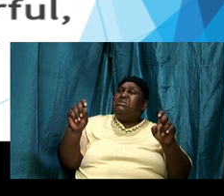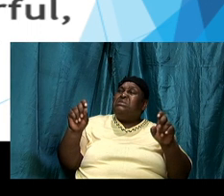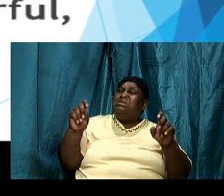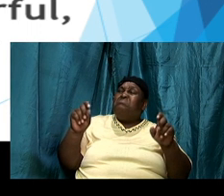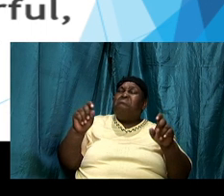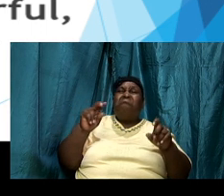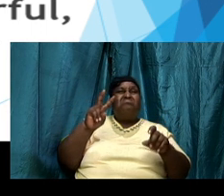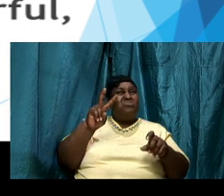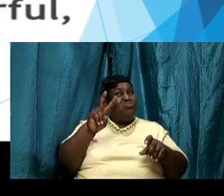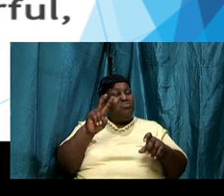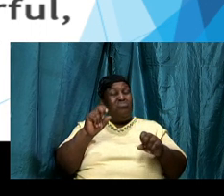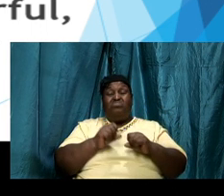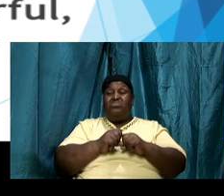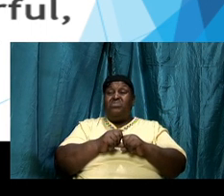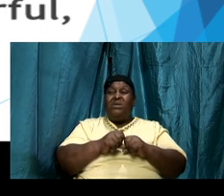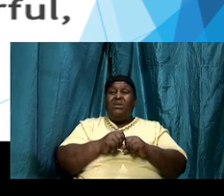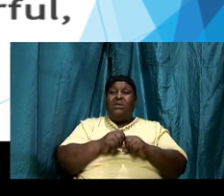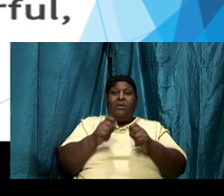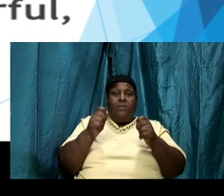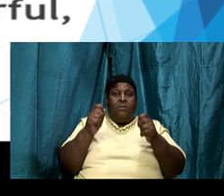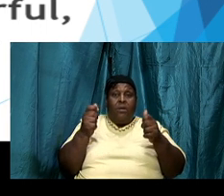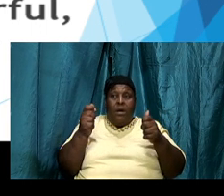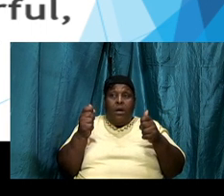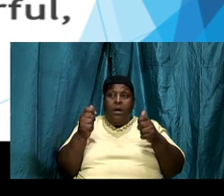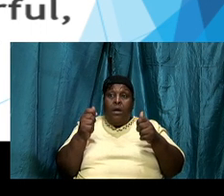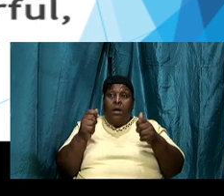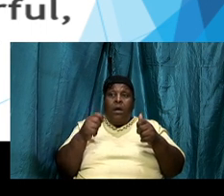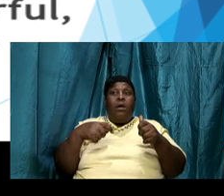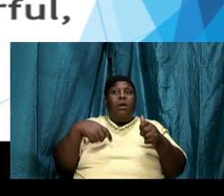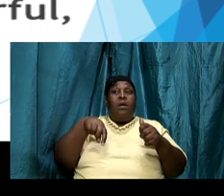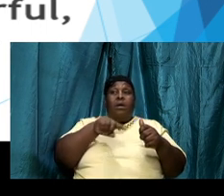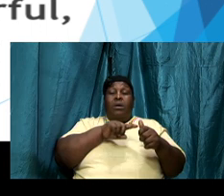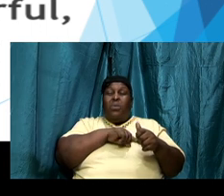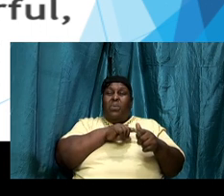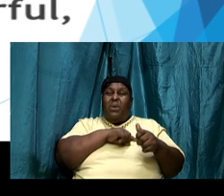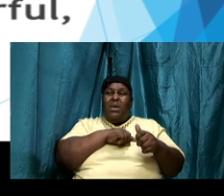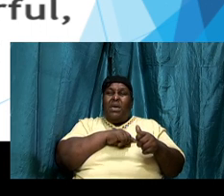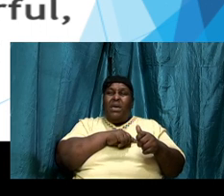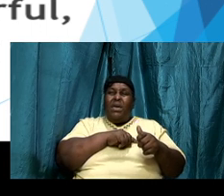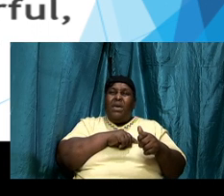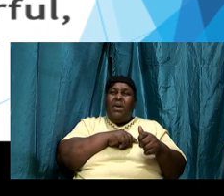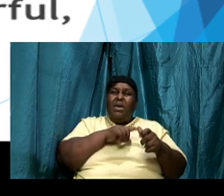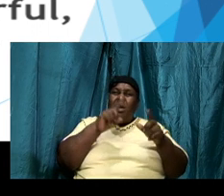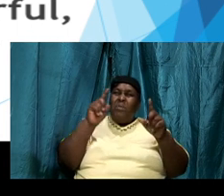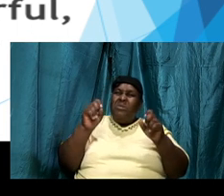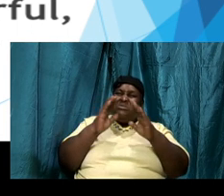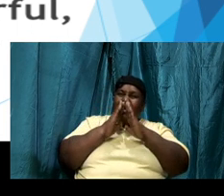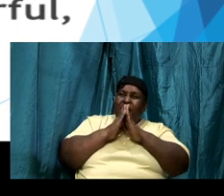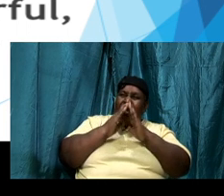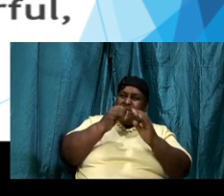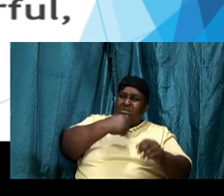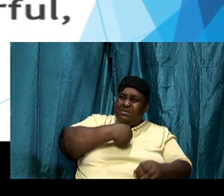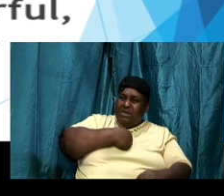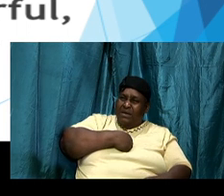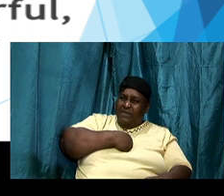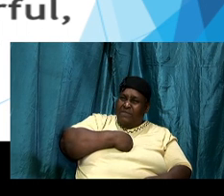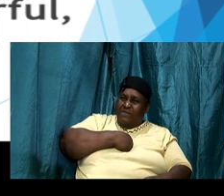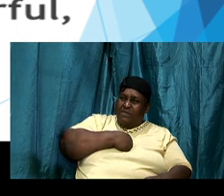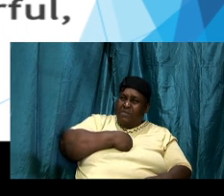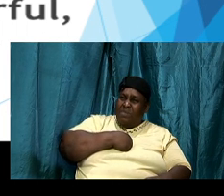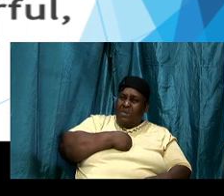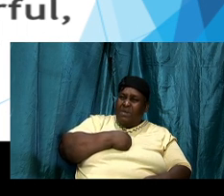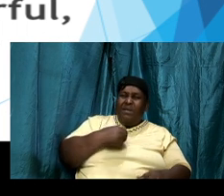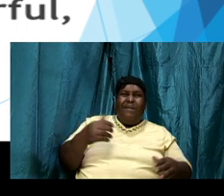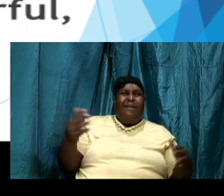two that immediately we should be asking ourselves what is